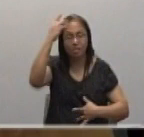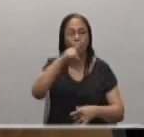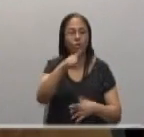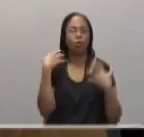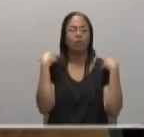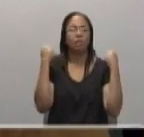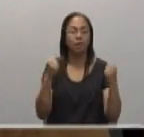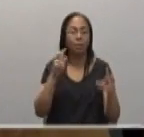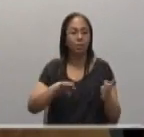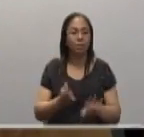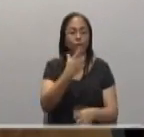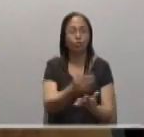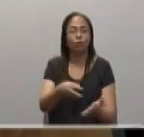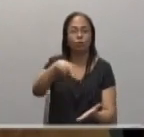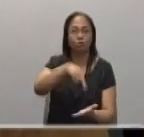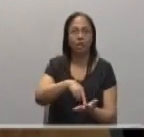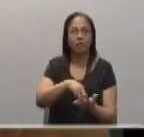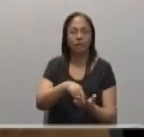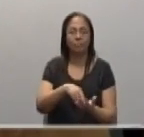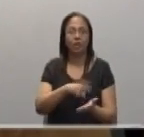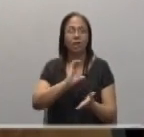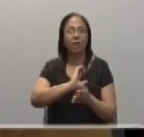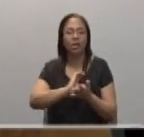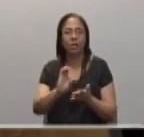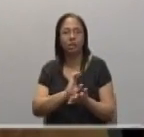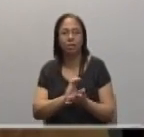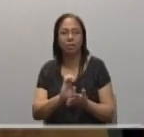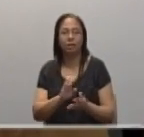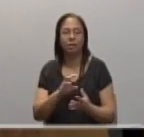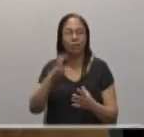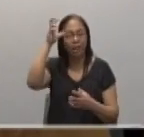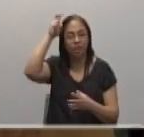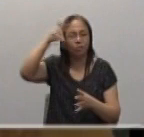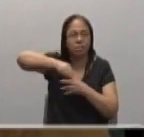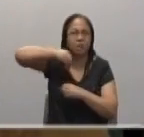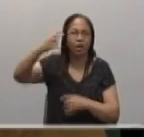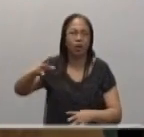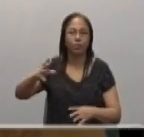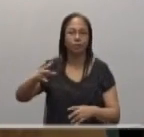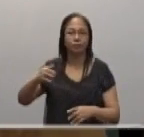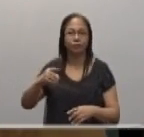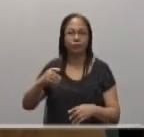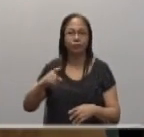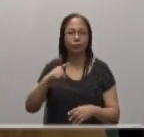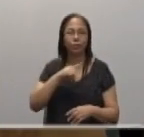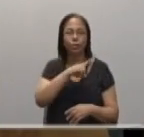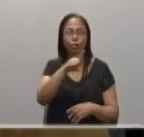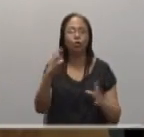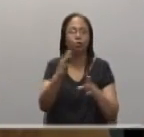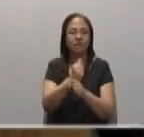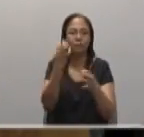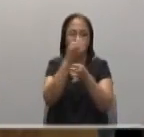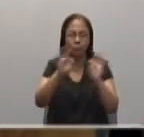rise the dead, cleanse the lepers, cast out the devils. You receive without charge,